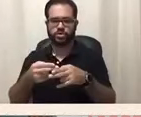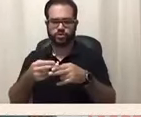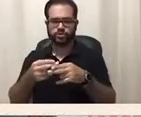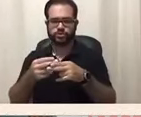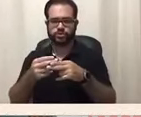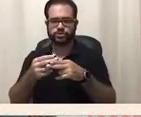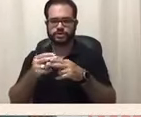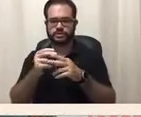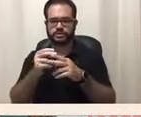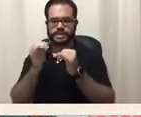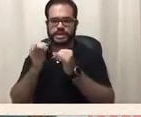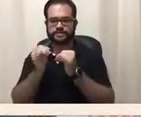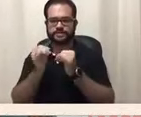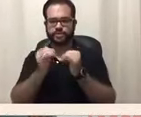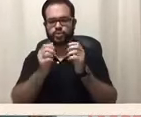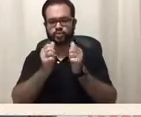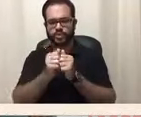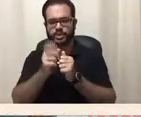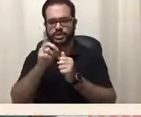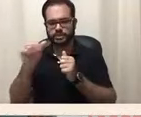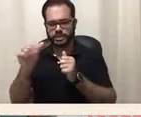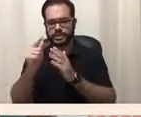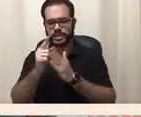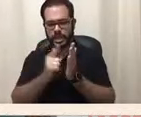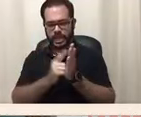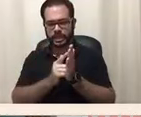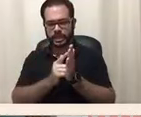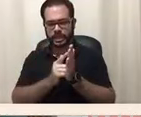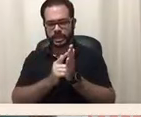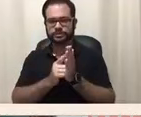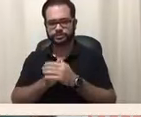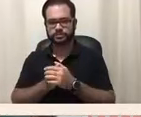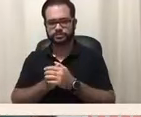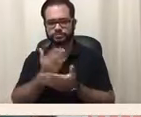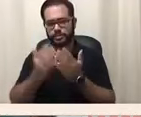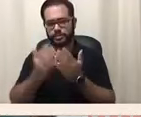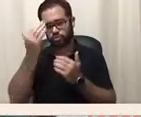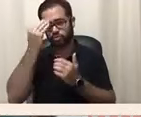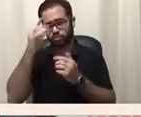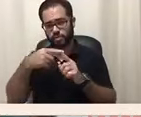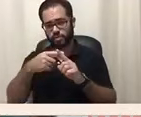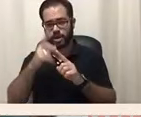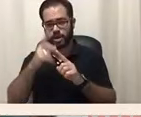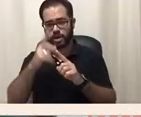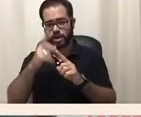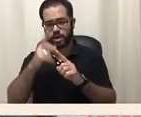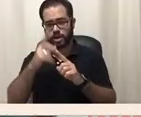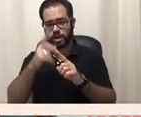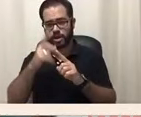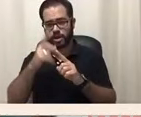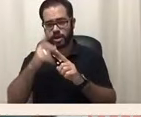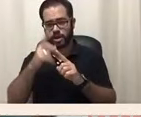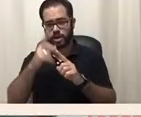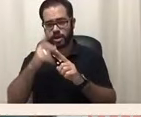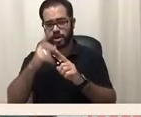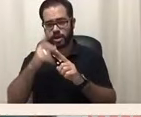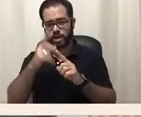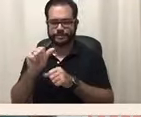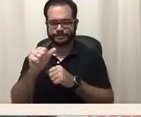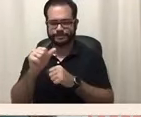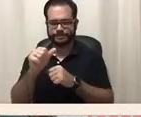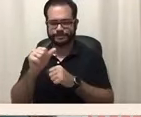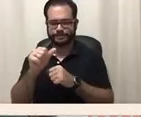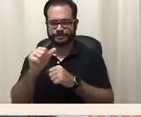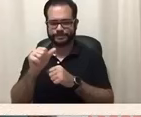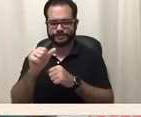uh or idea for short it was signed into law and it guarantees a free and appropriate